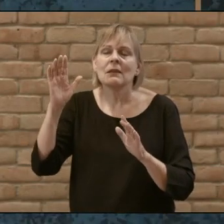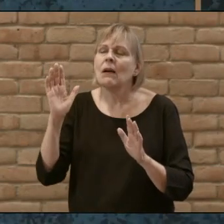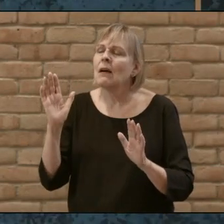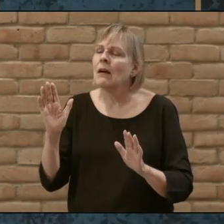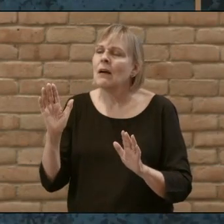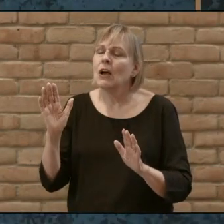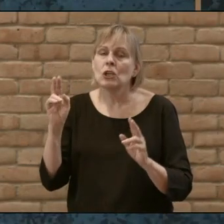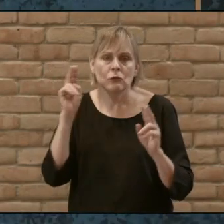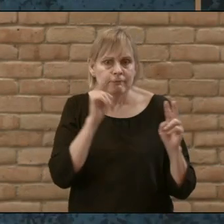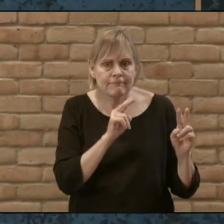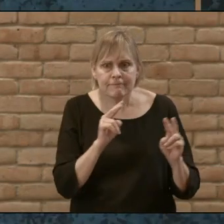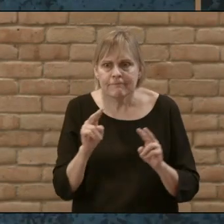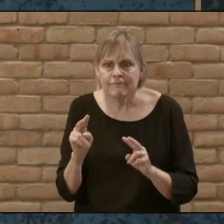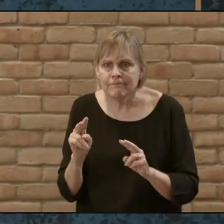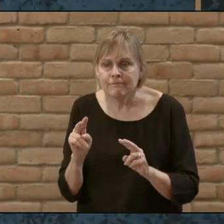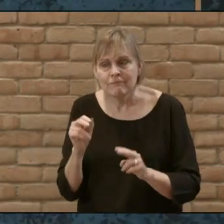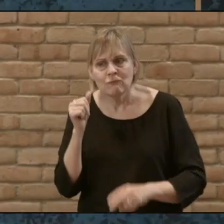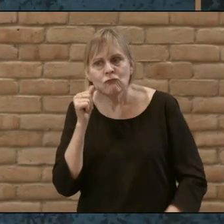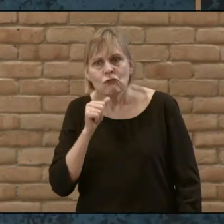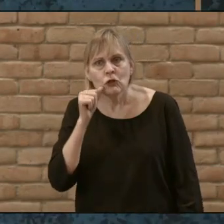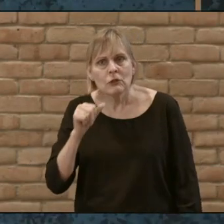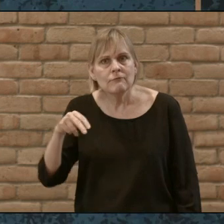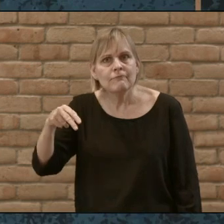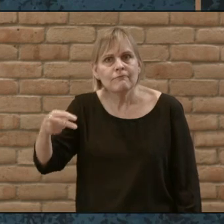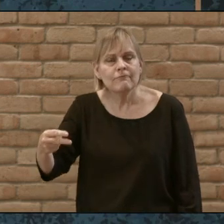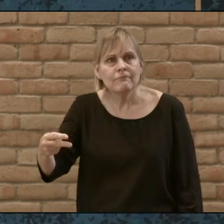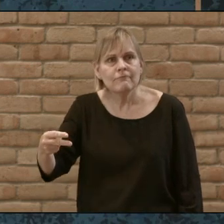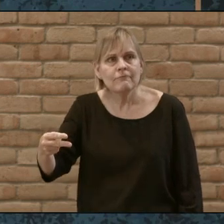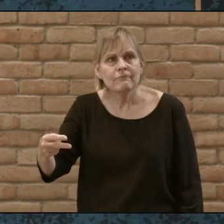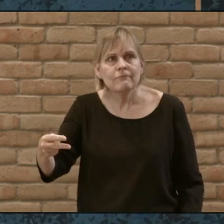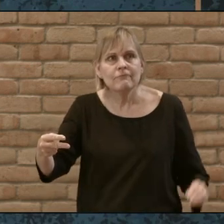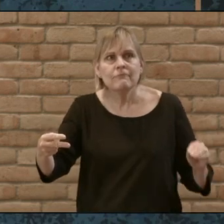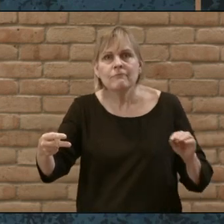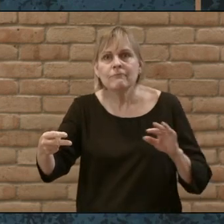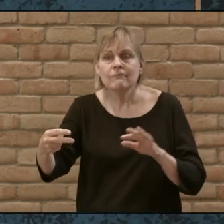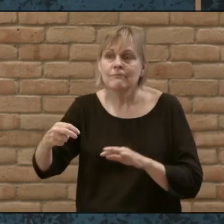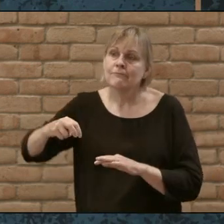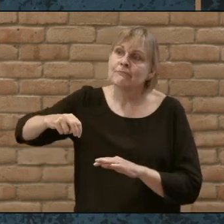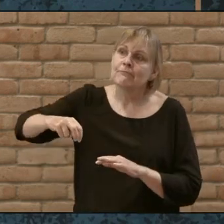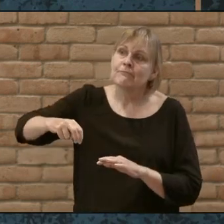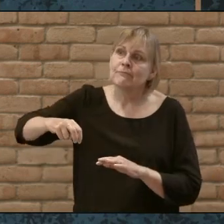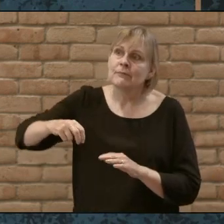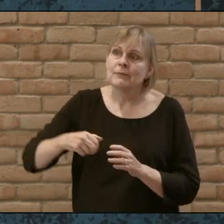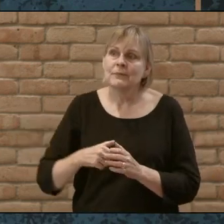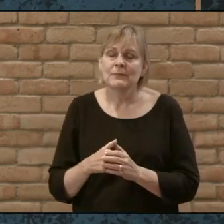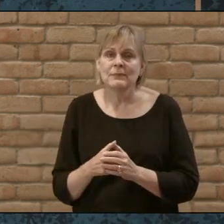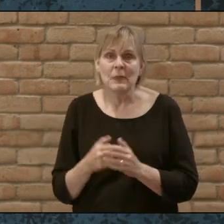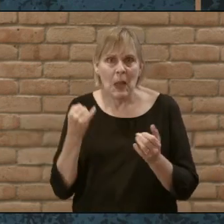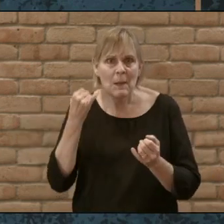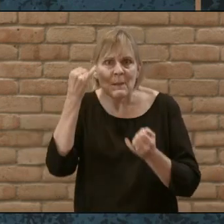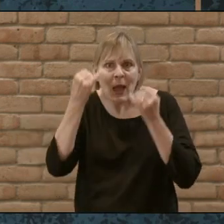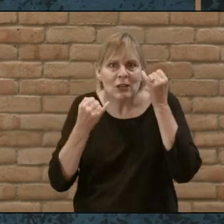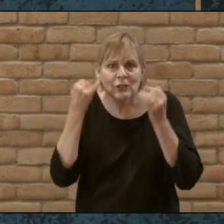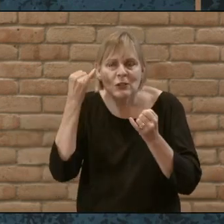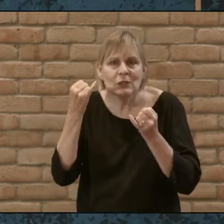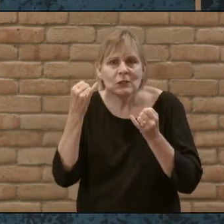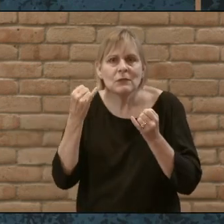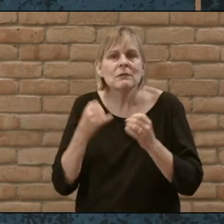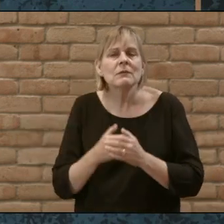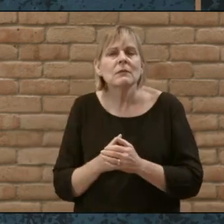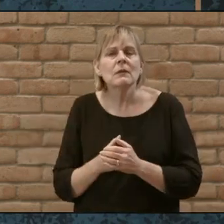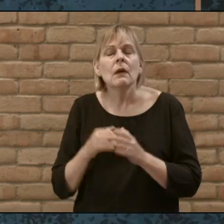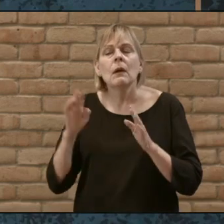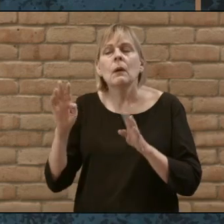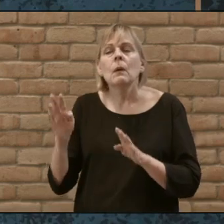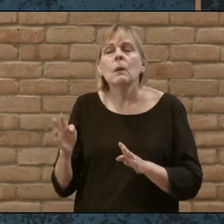draws the attention to the girl light coming through an open window you can maybe imagine a warm breeze the